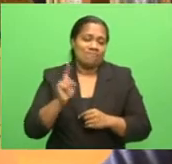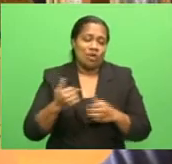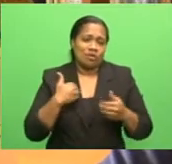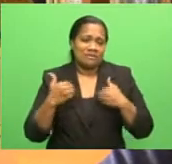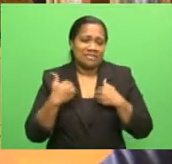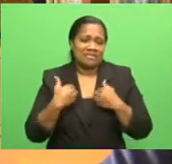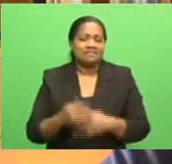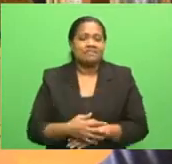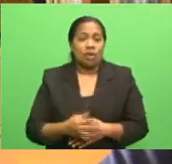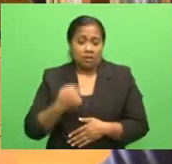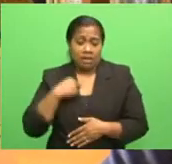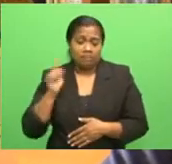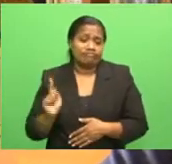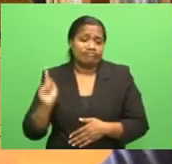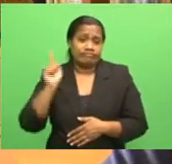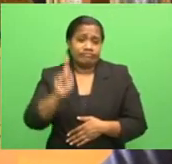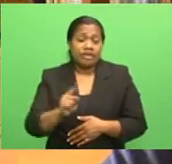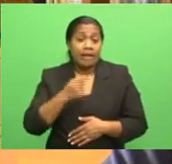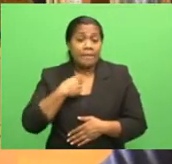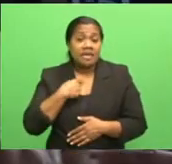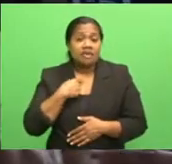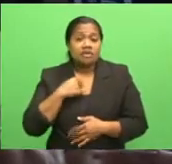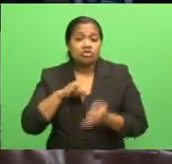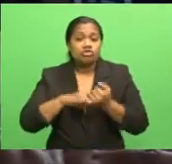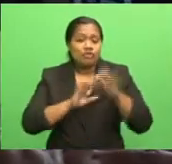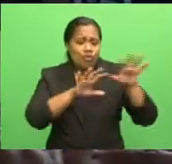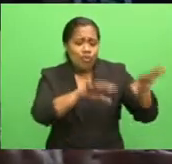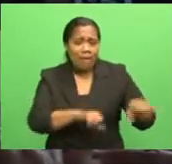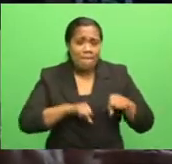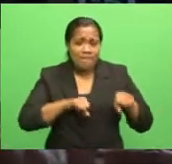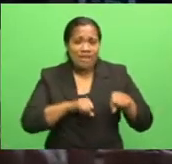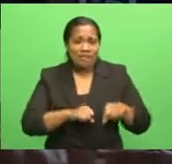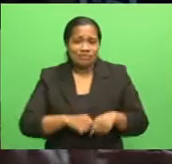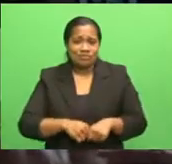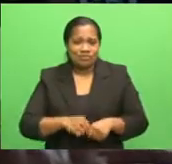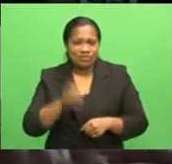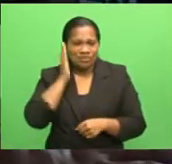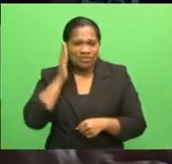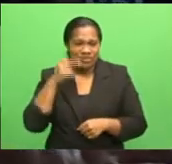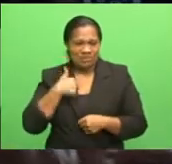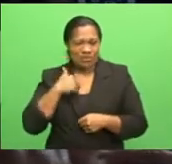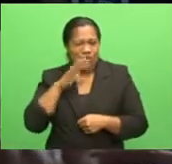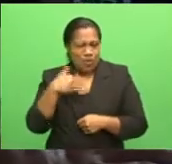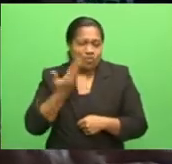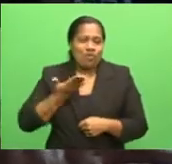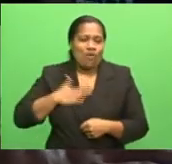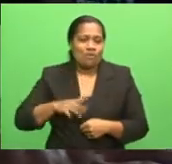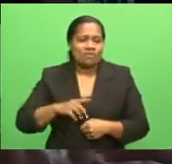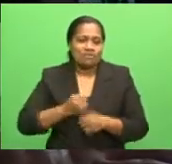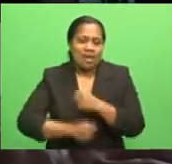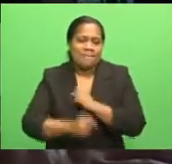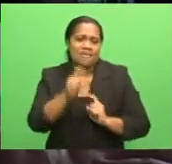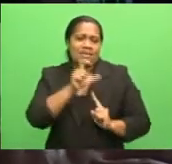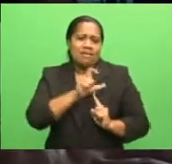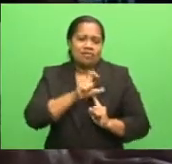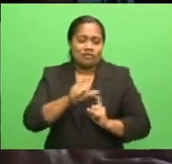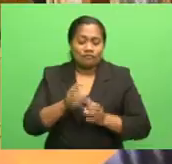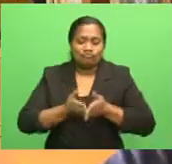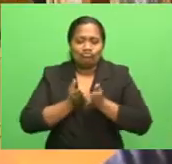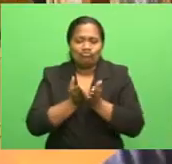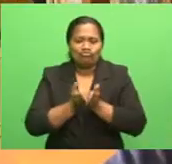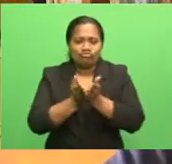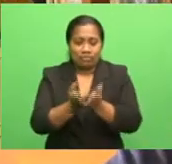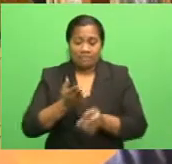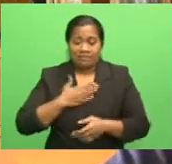so it was, I went to a super grammar school, because I always wanted to be a captain on a ship. My father was a sea captain, all the small